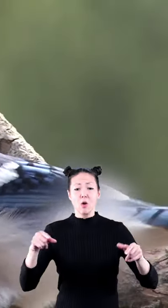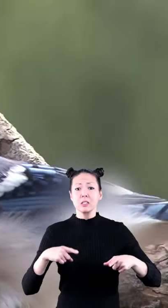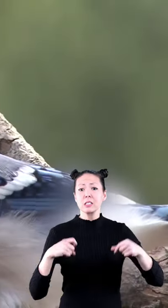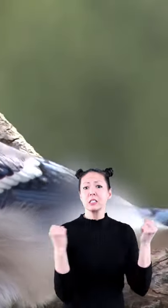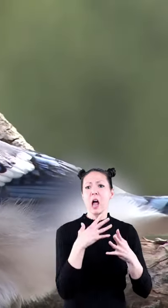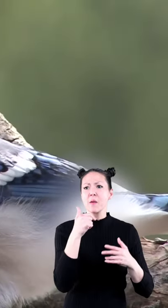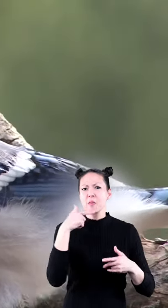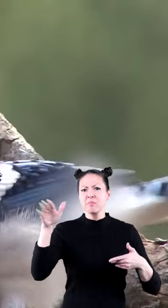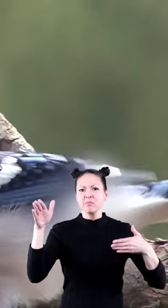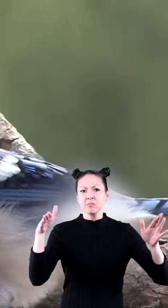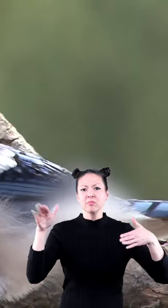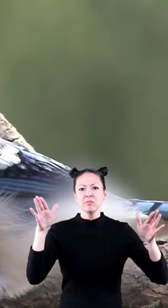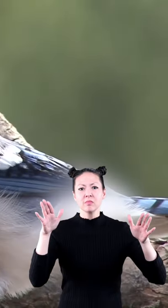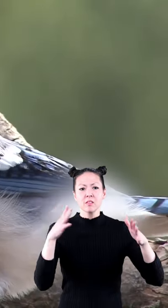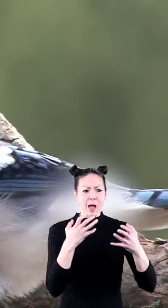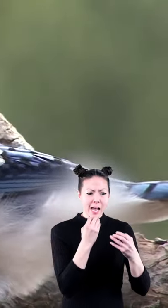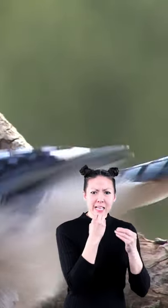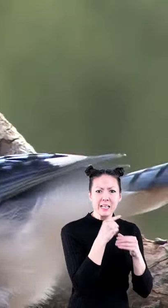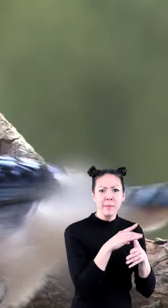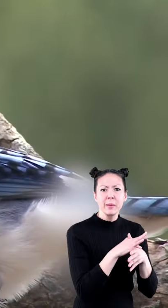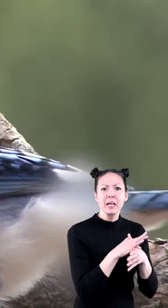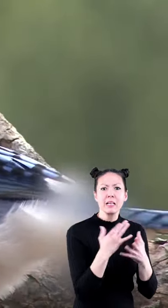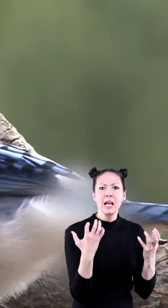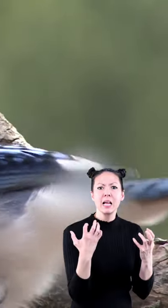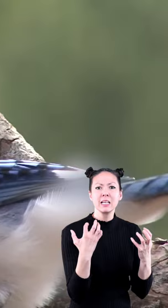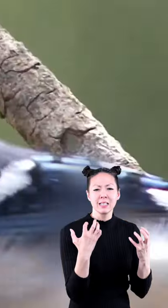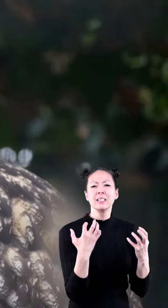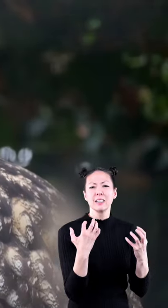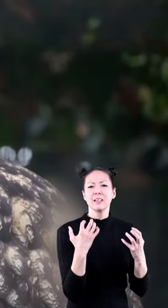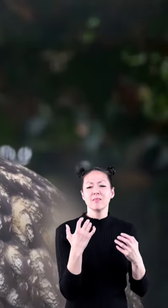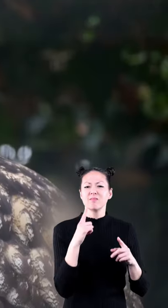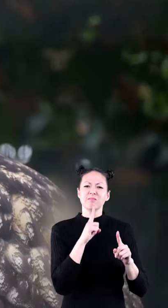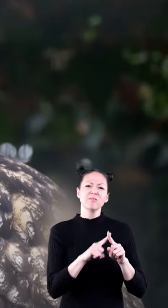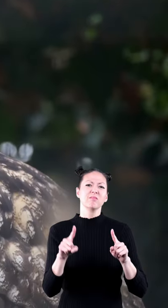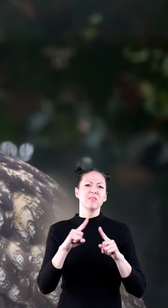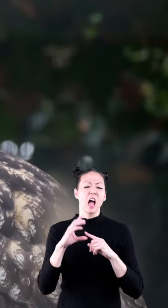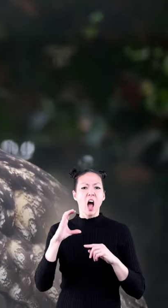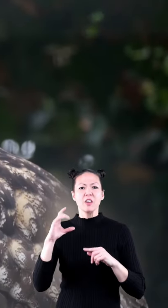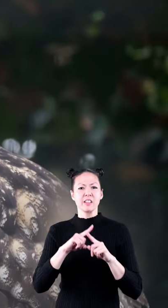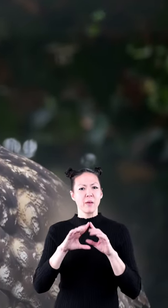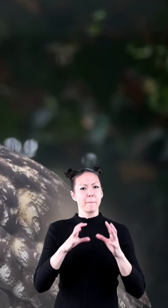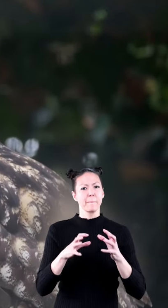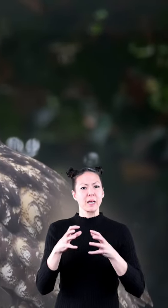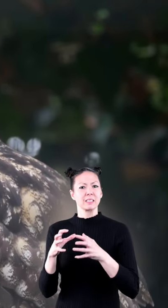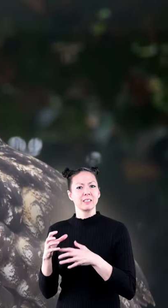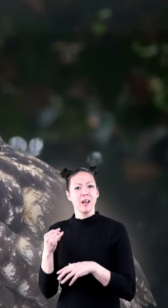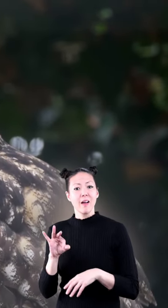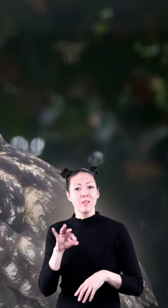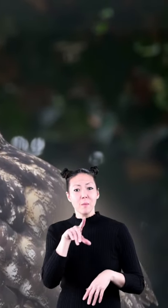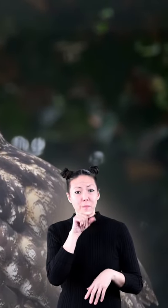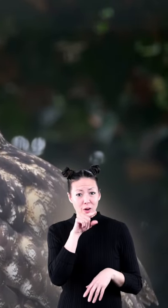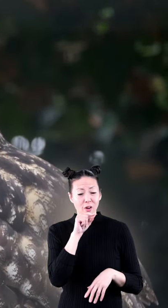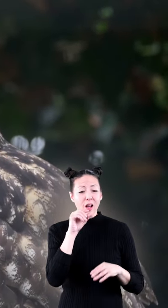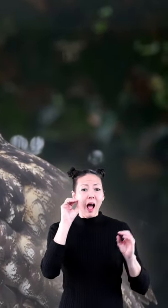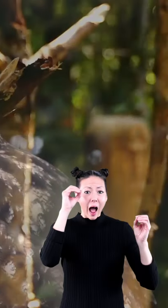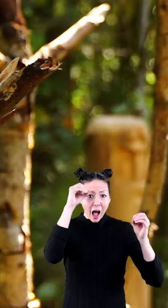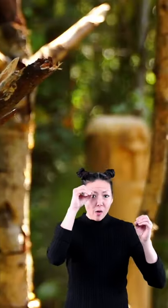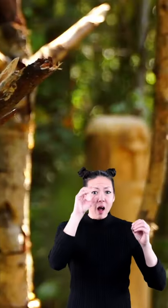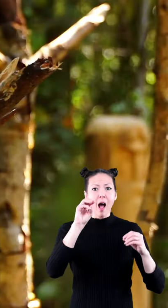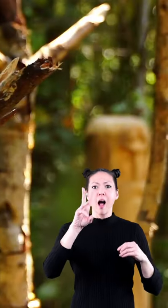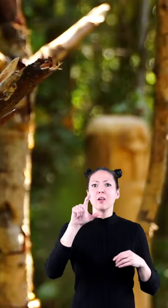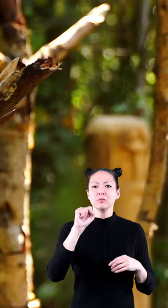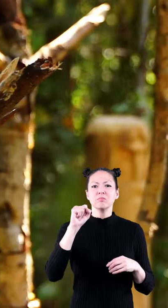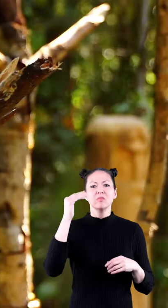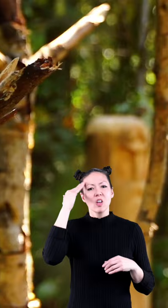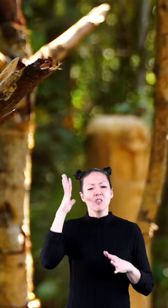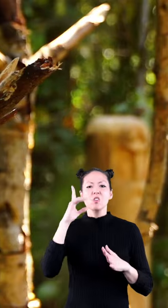to scare other birds away from a meal they want there are hundreds of different species of owls they